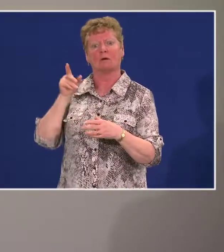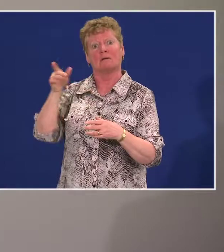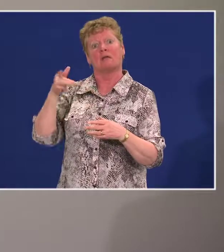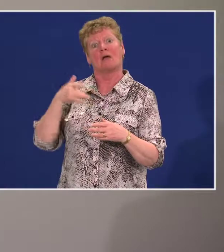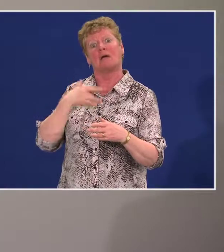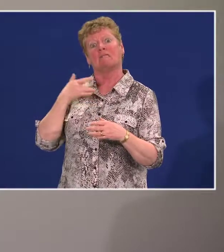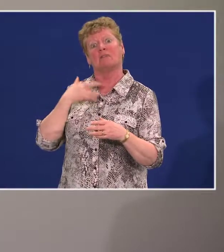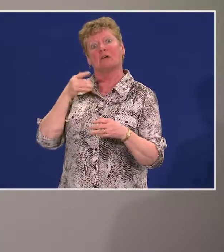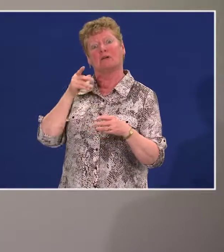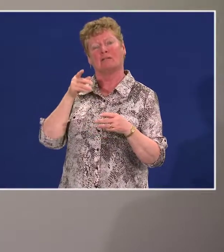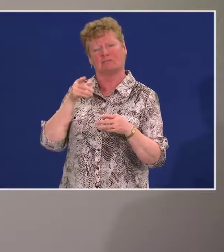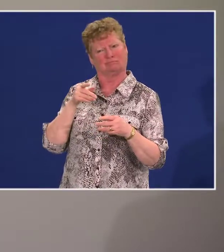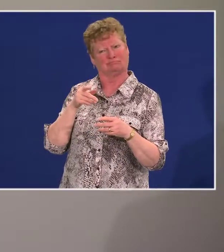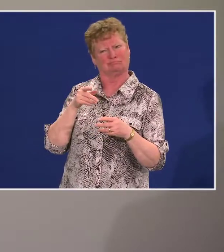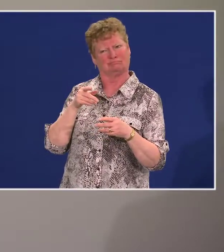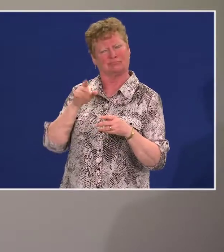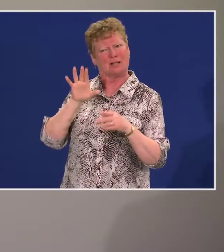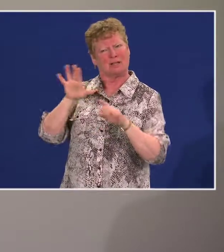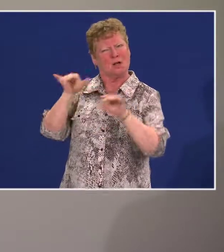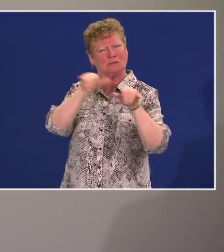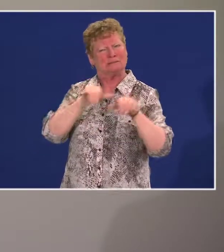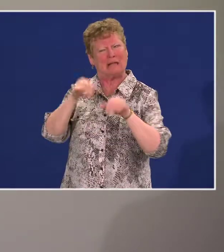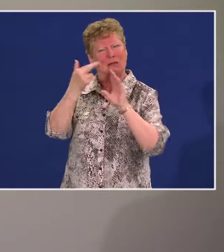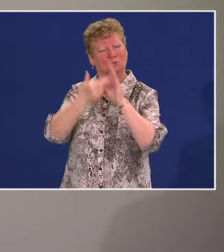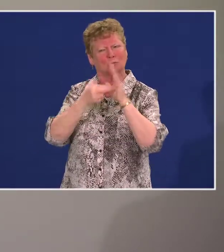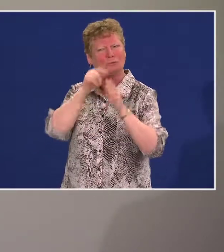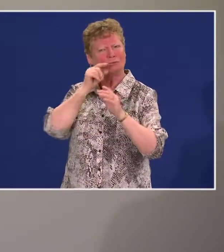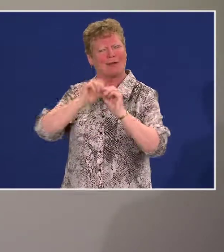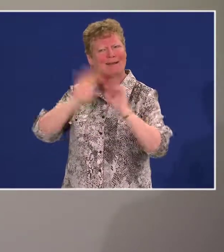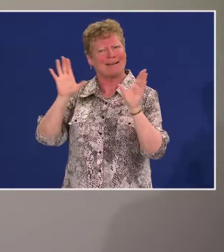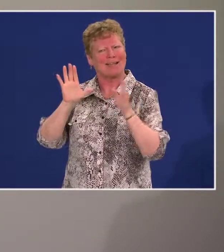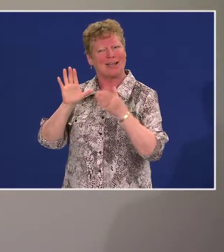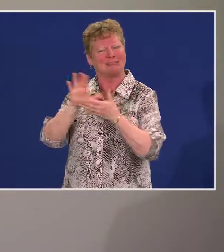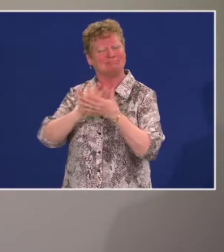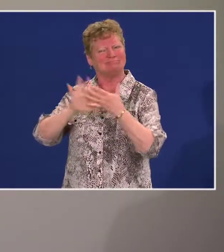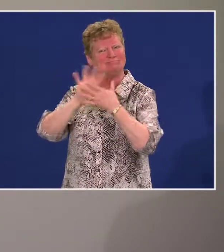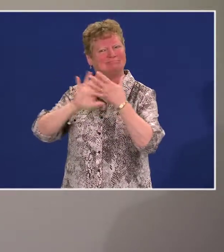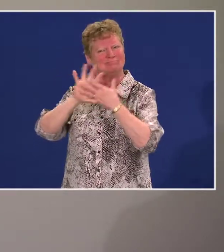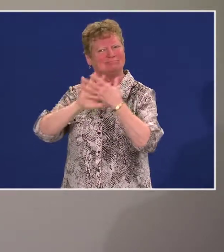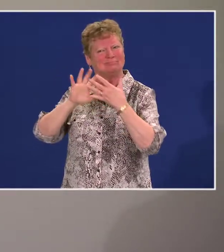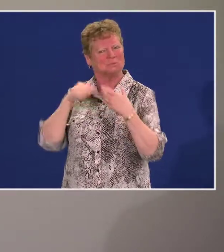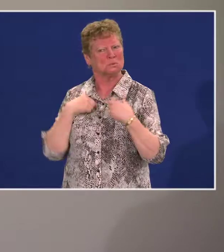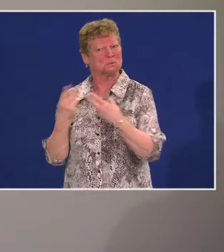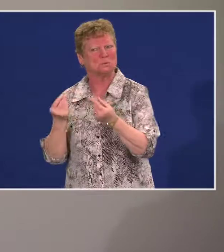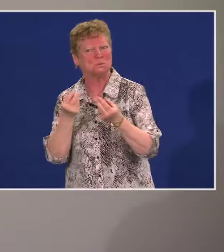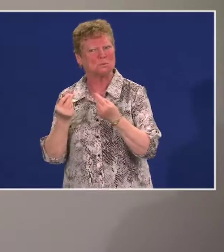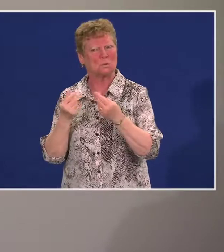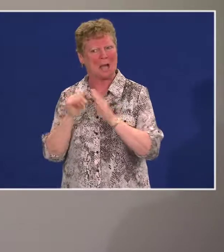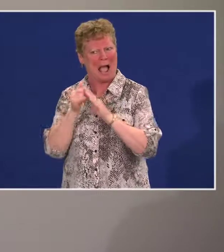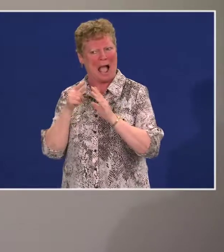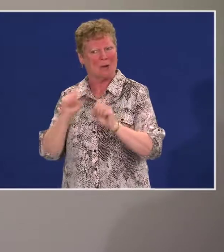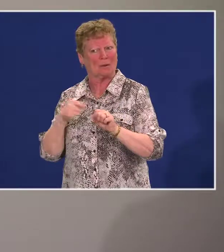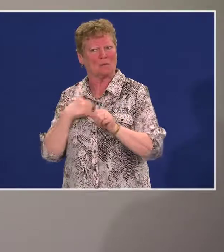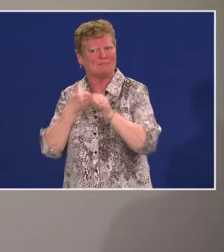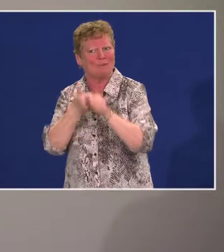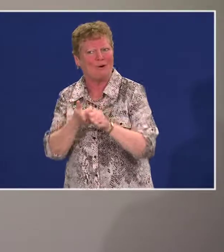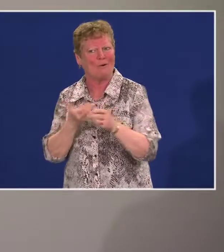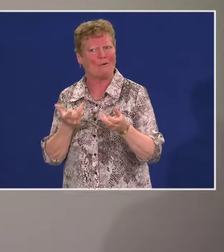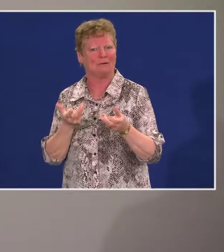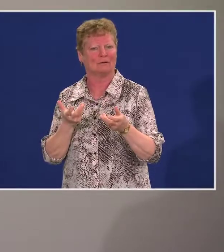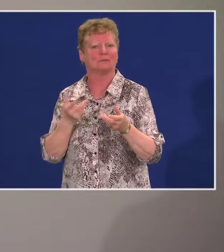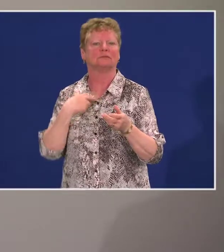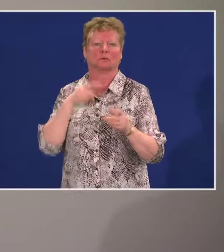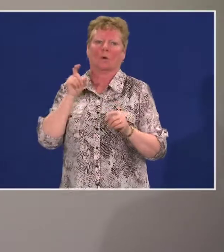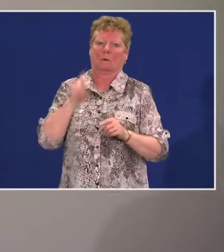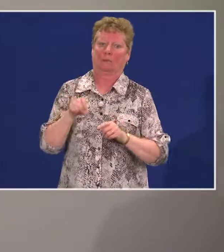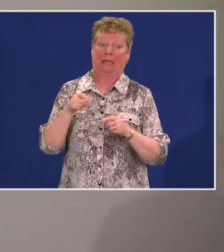standards aren't clear enough, and so they're not sure what they're supposed to do to comply. So we need to